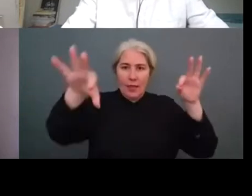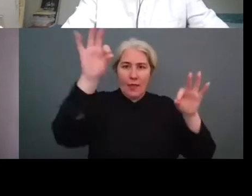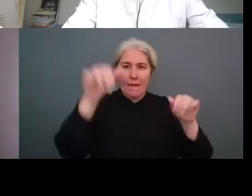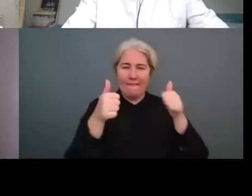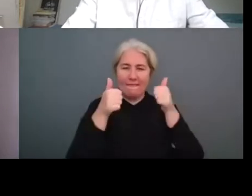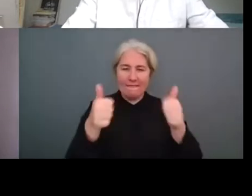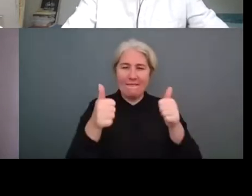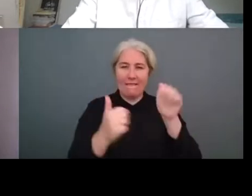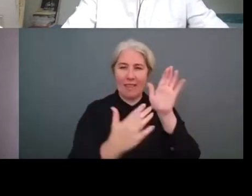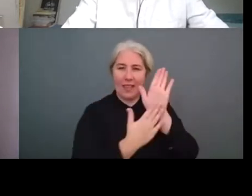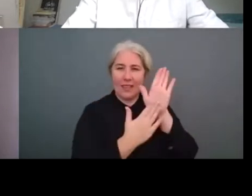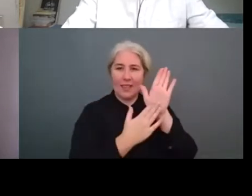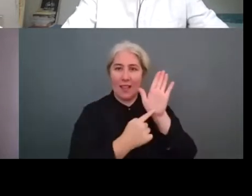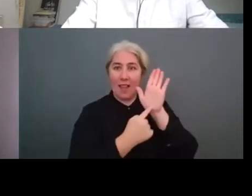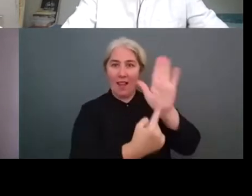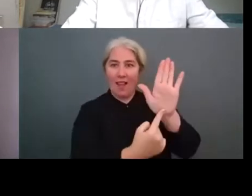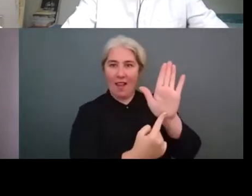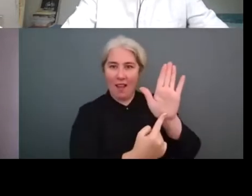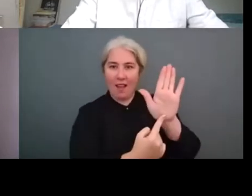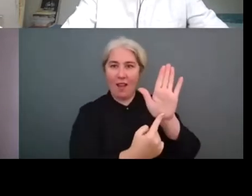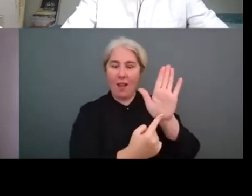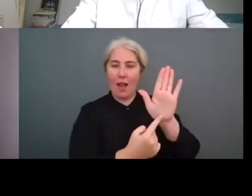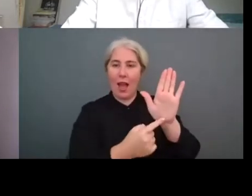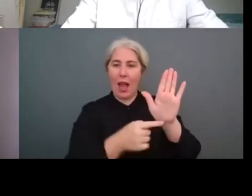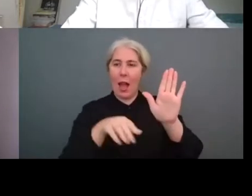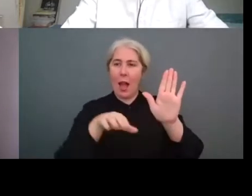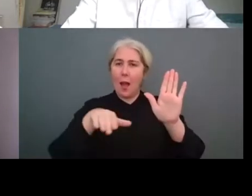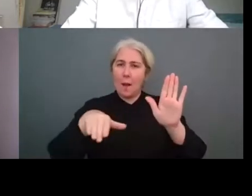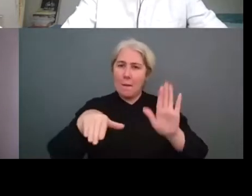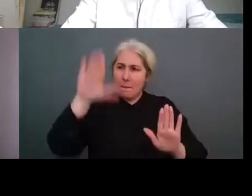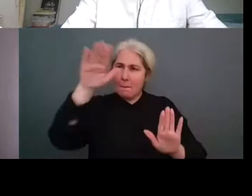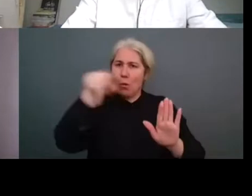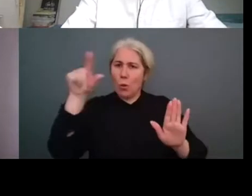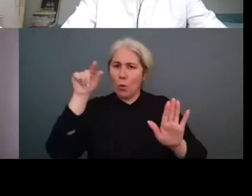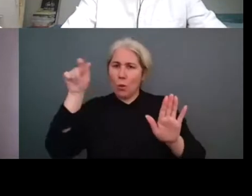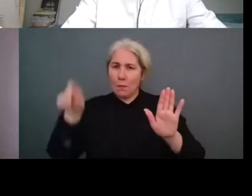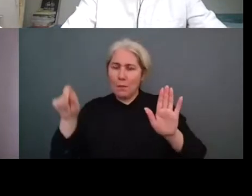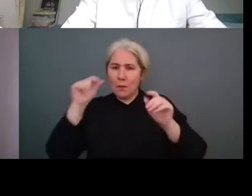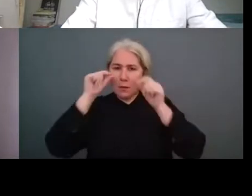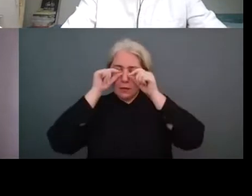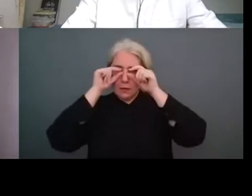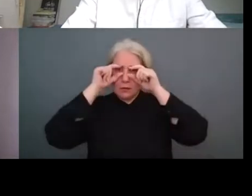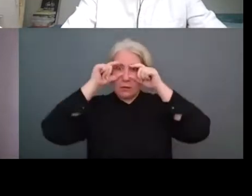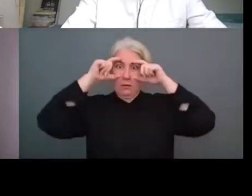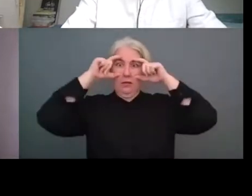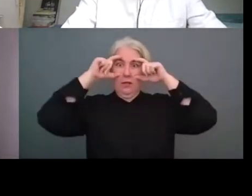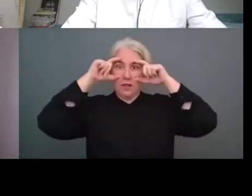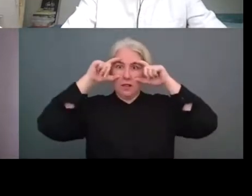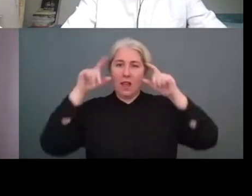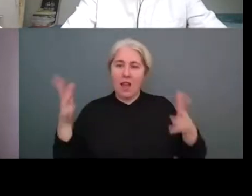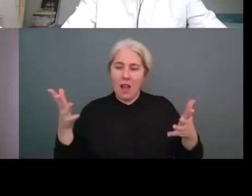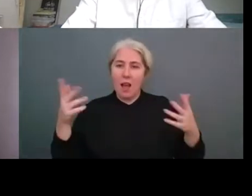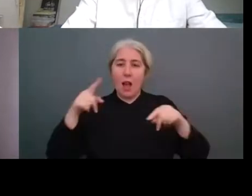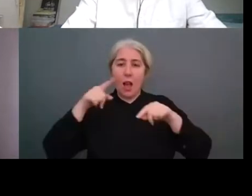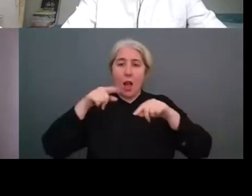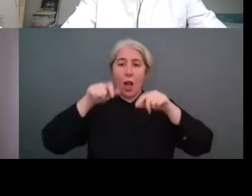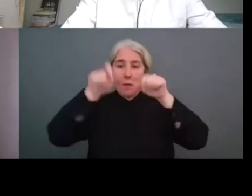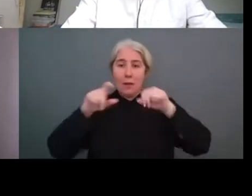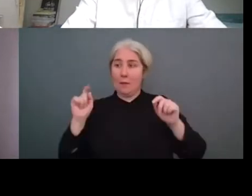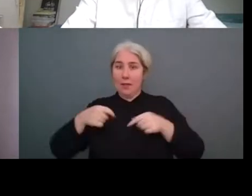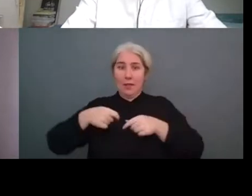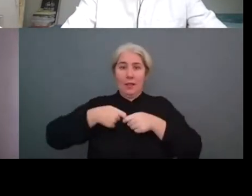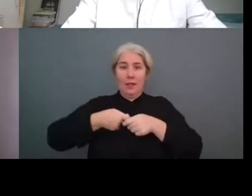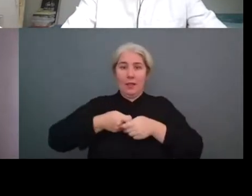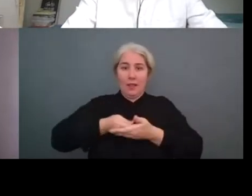interest uh and awareness of also the um the spectators uh and the media in this